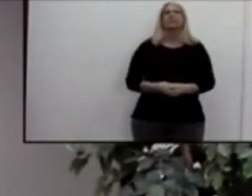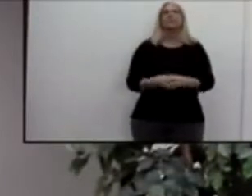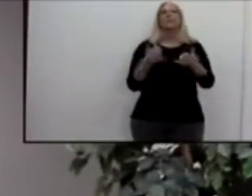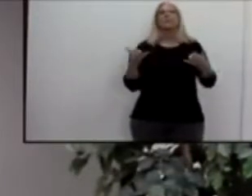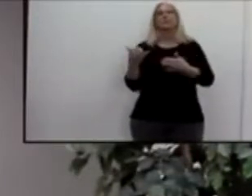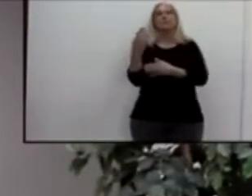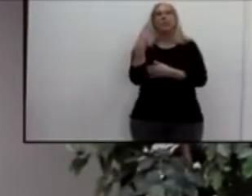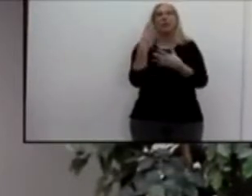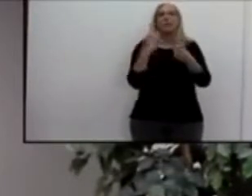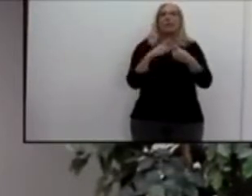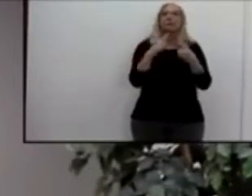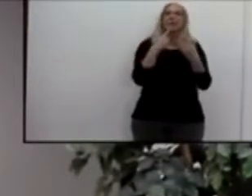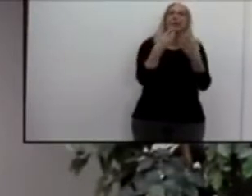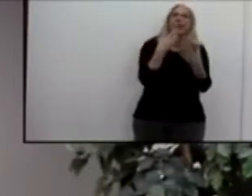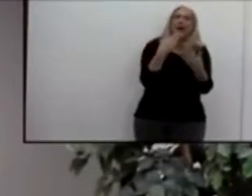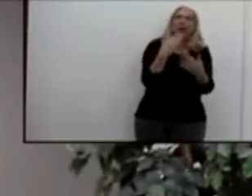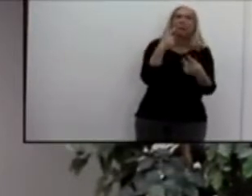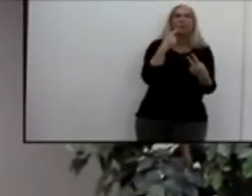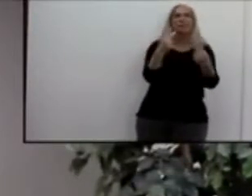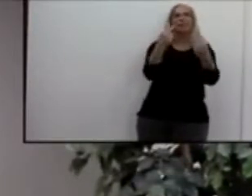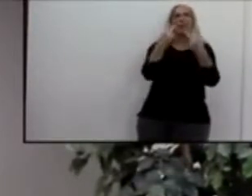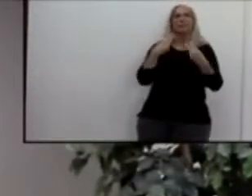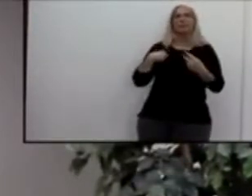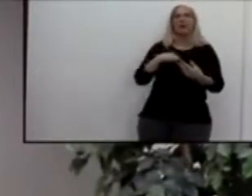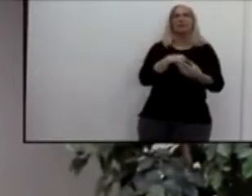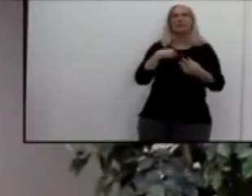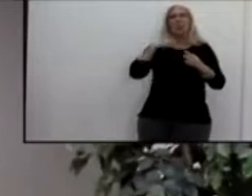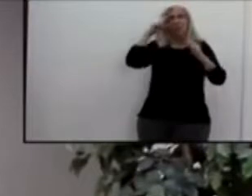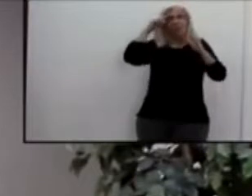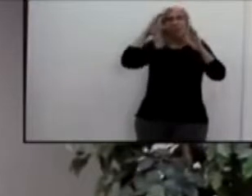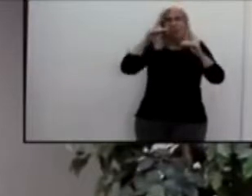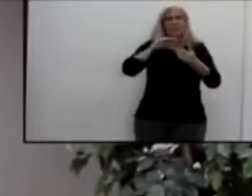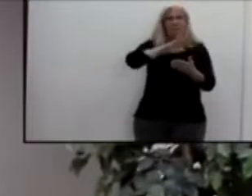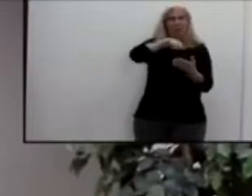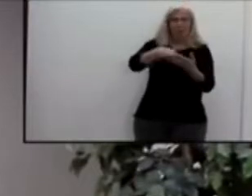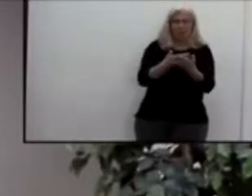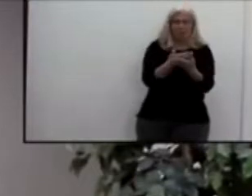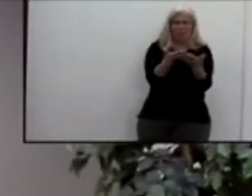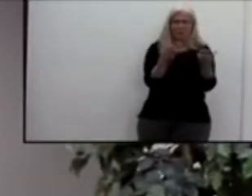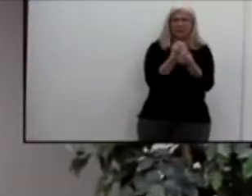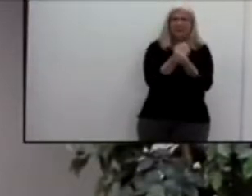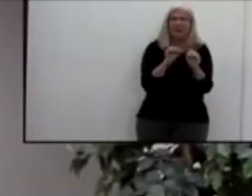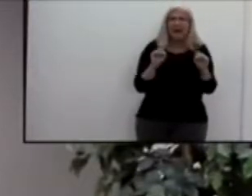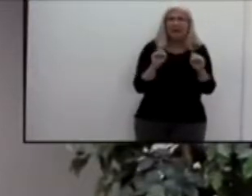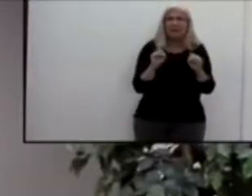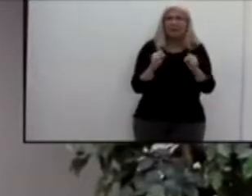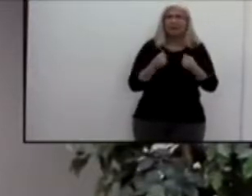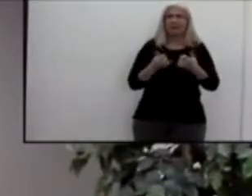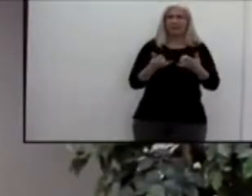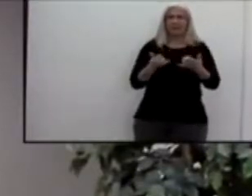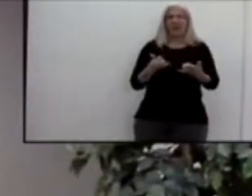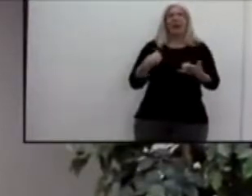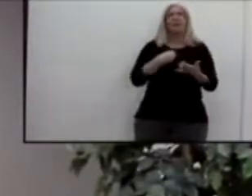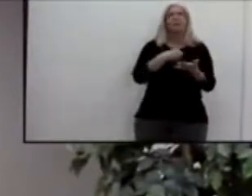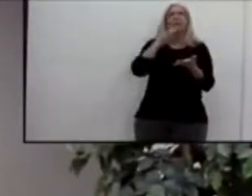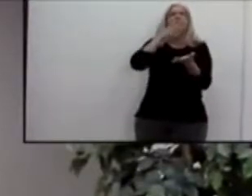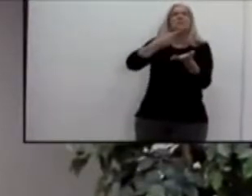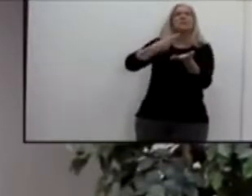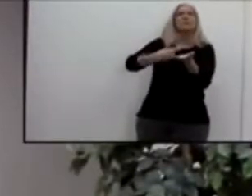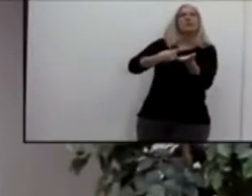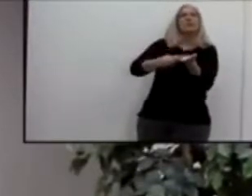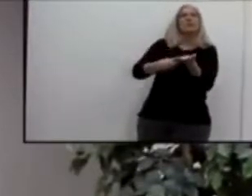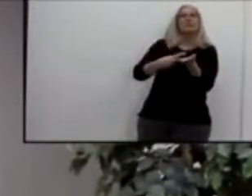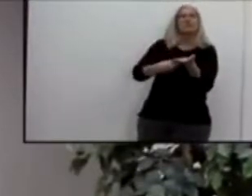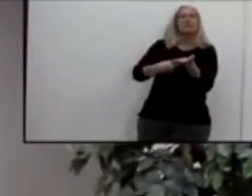with us. I hope everyone is safe and today we're here to talk about what it means to